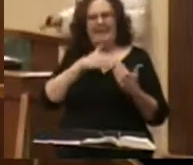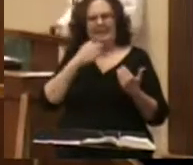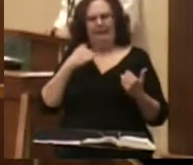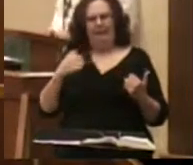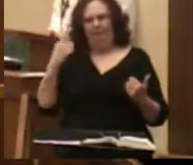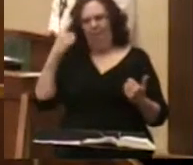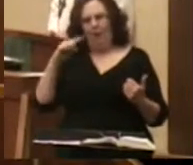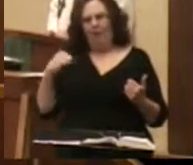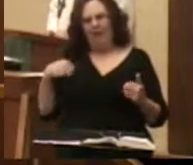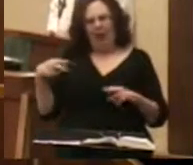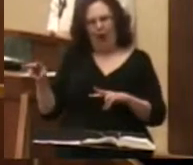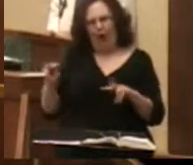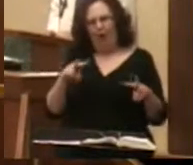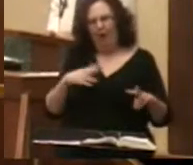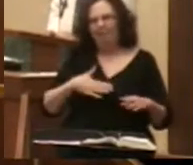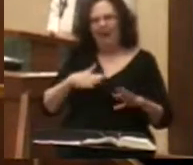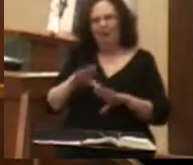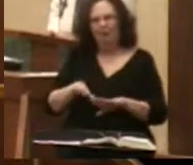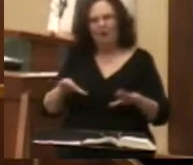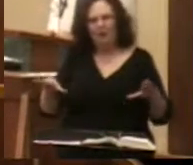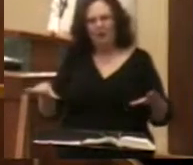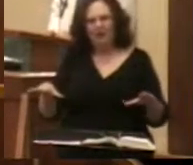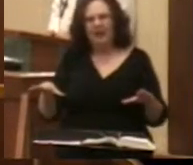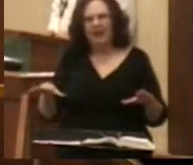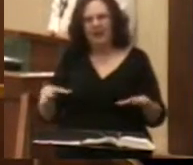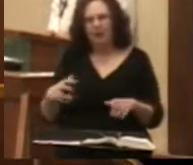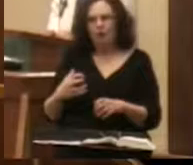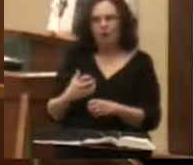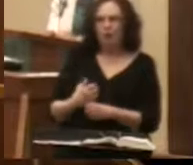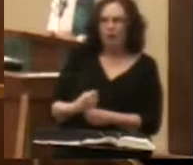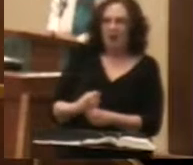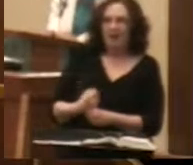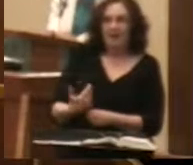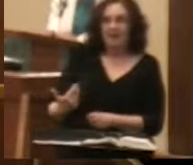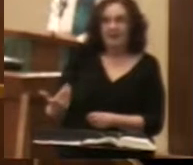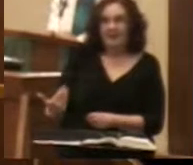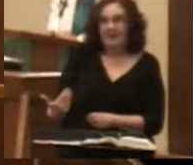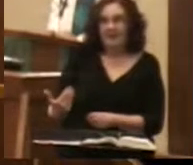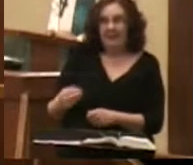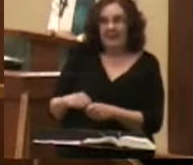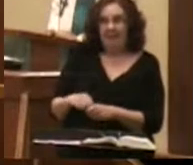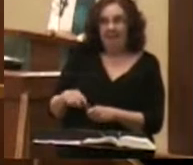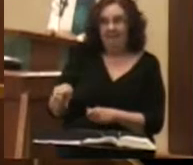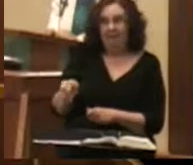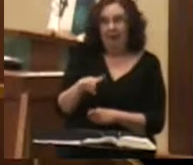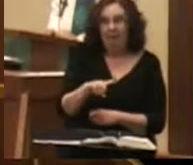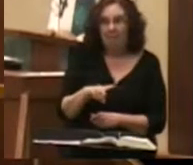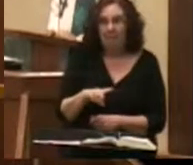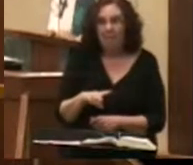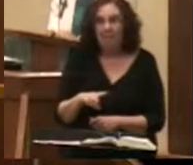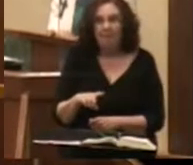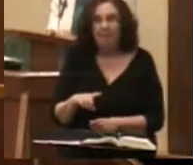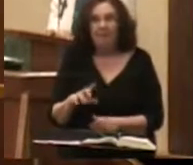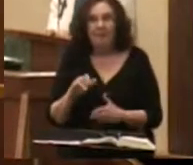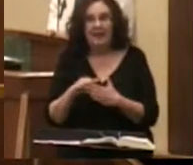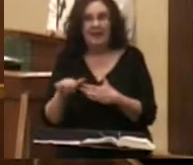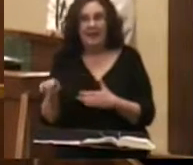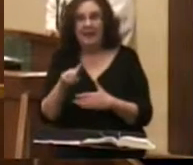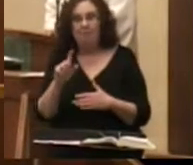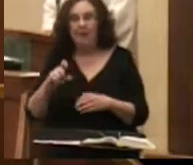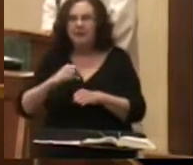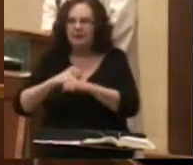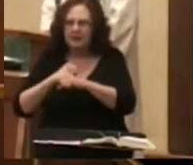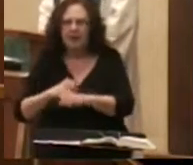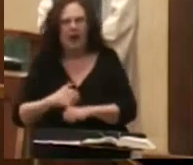look at my children to begin to put my trust in them in the fact that they must be